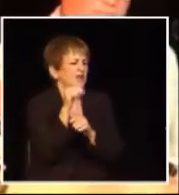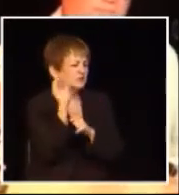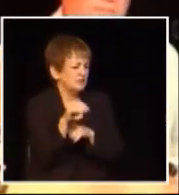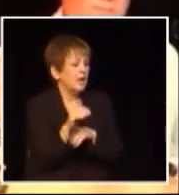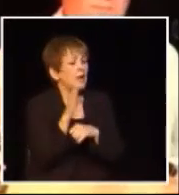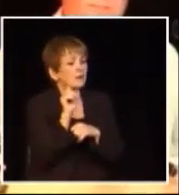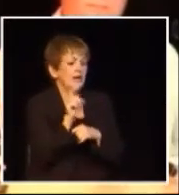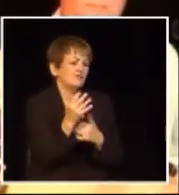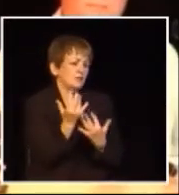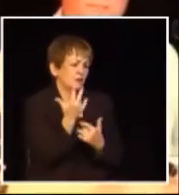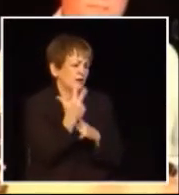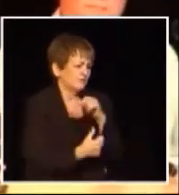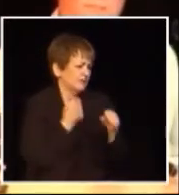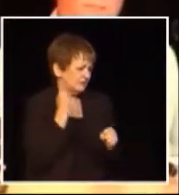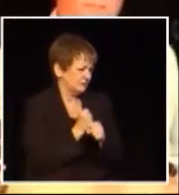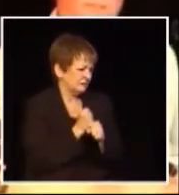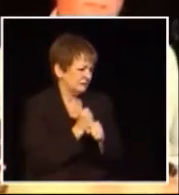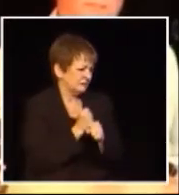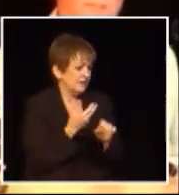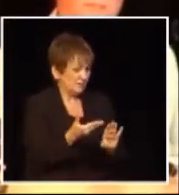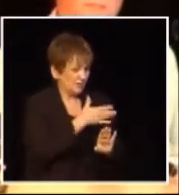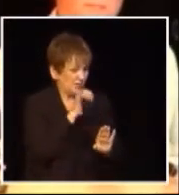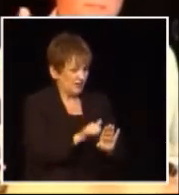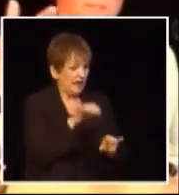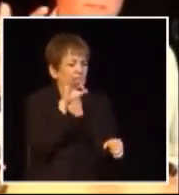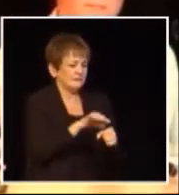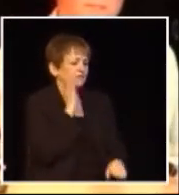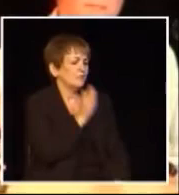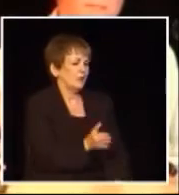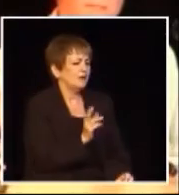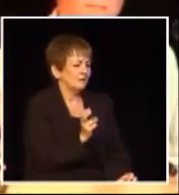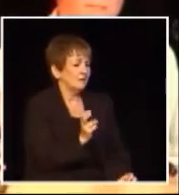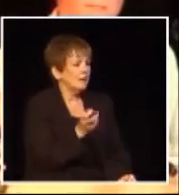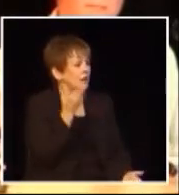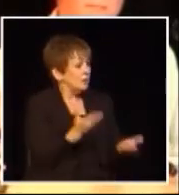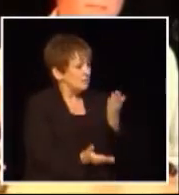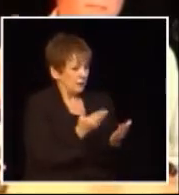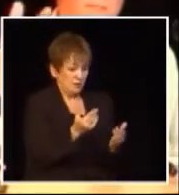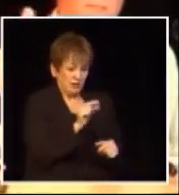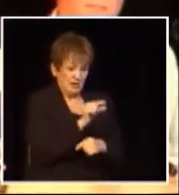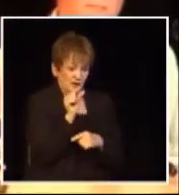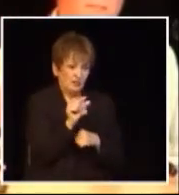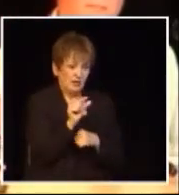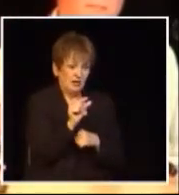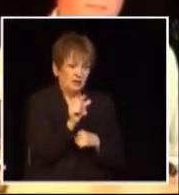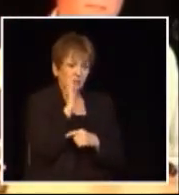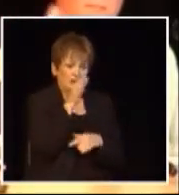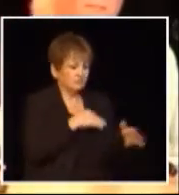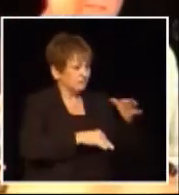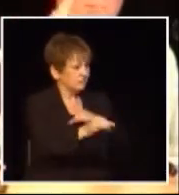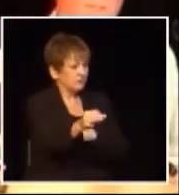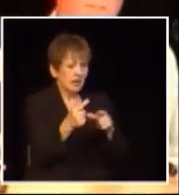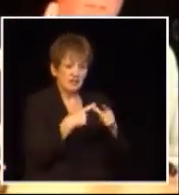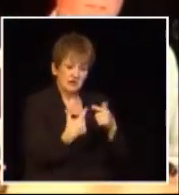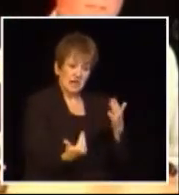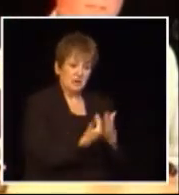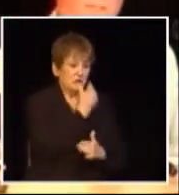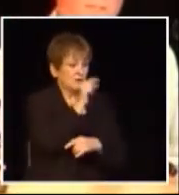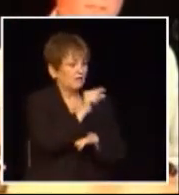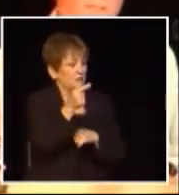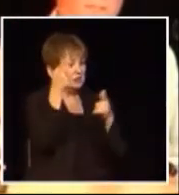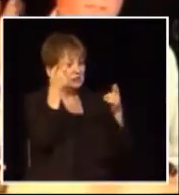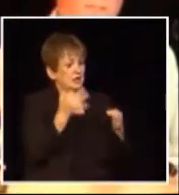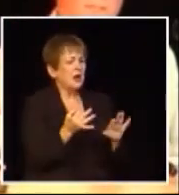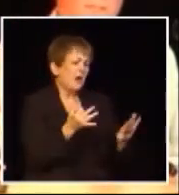but it's going to be over three years we'll have an election in between and the government today may not be the government